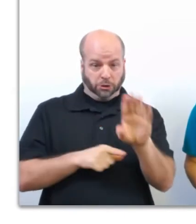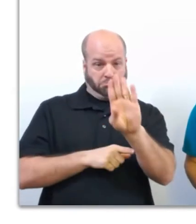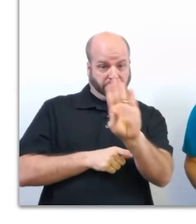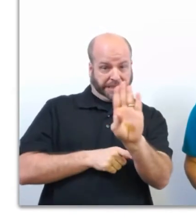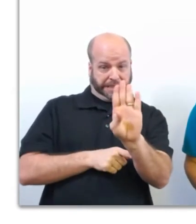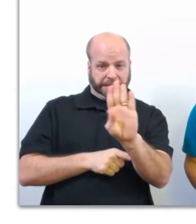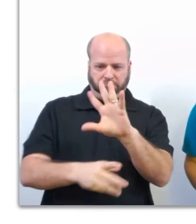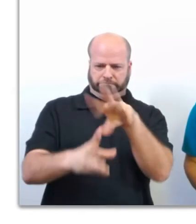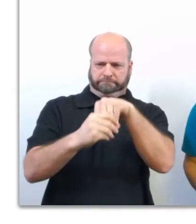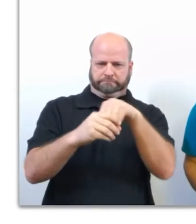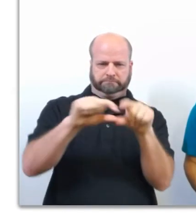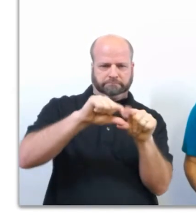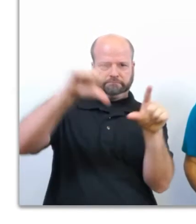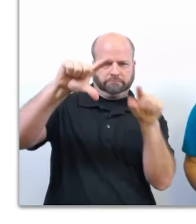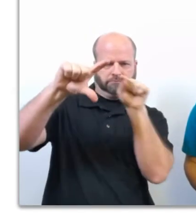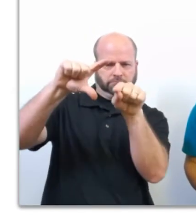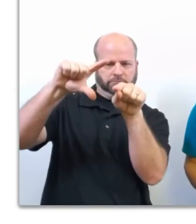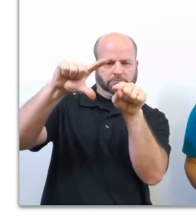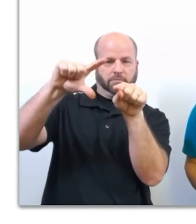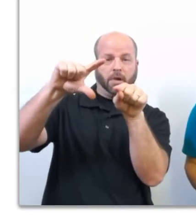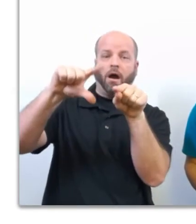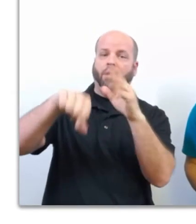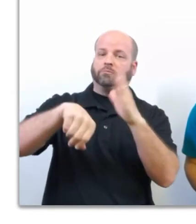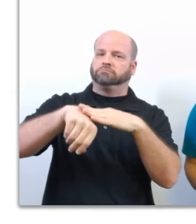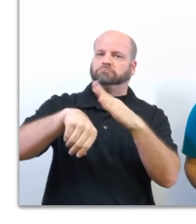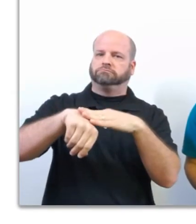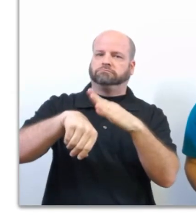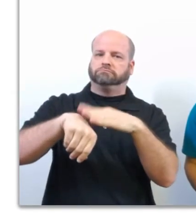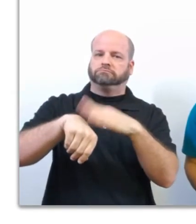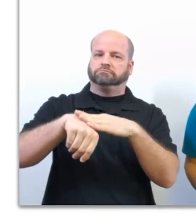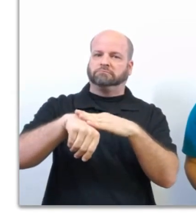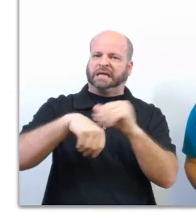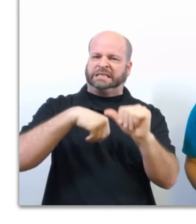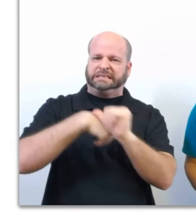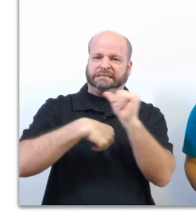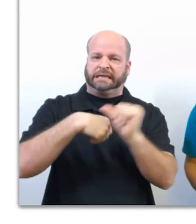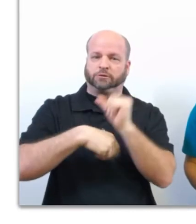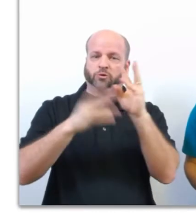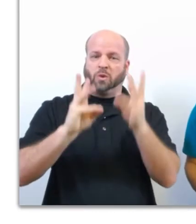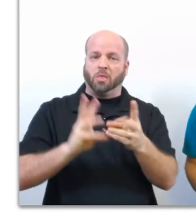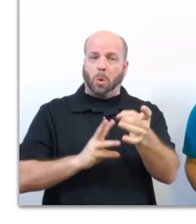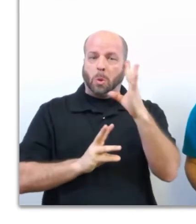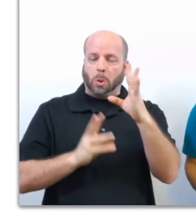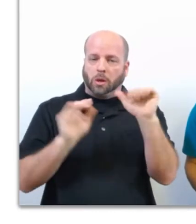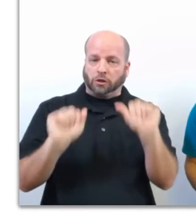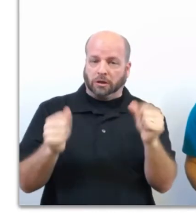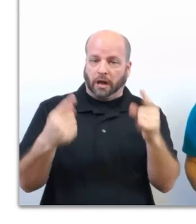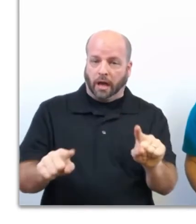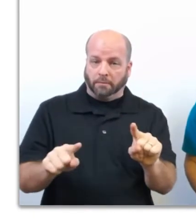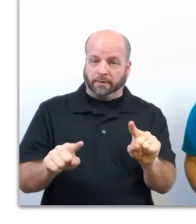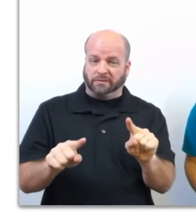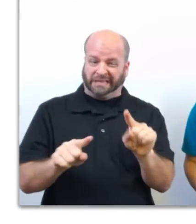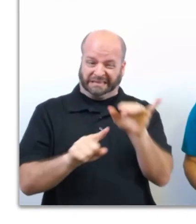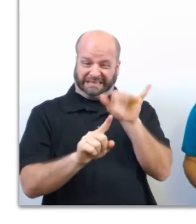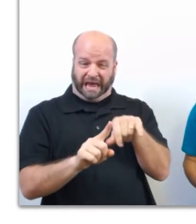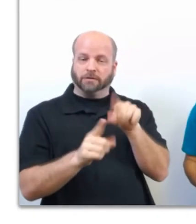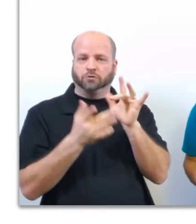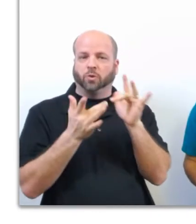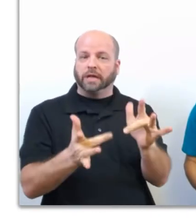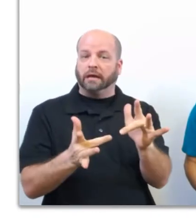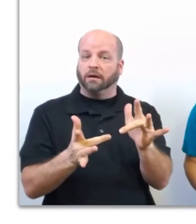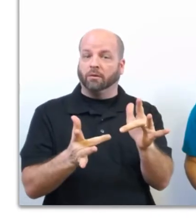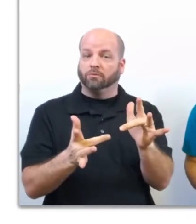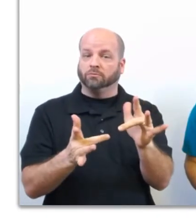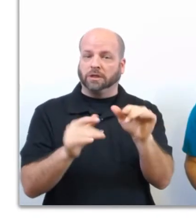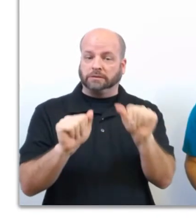the polygon, meaning you are under a warning for dangerous weather, in this case a tornado, and would need to take